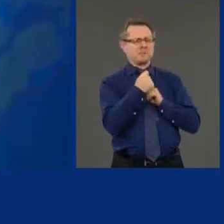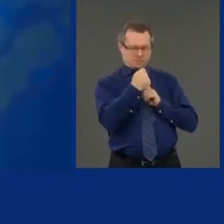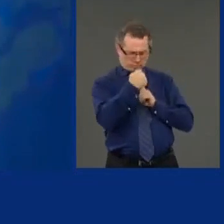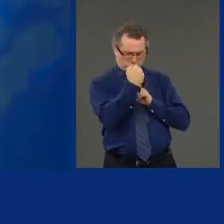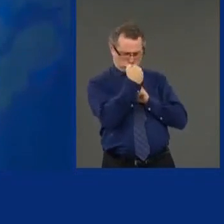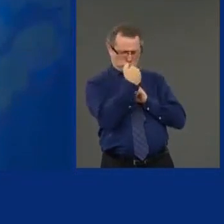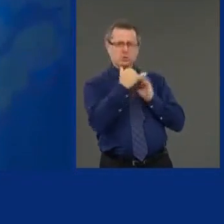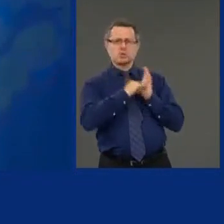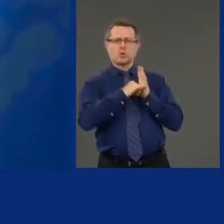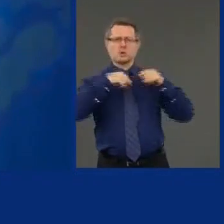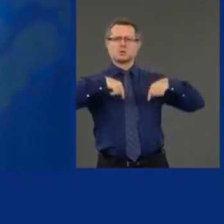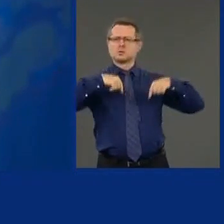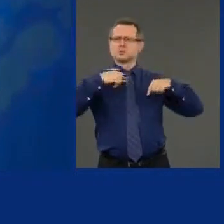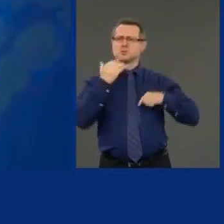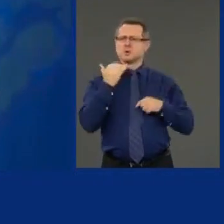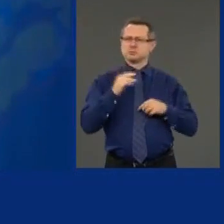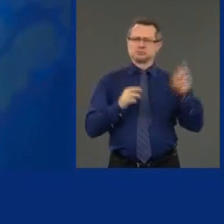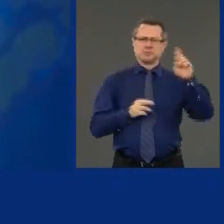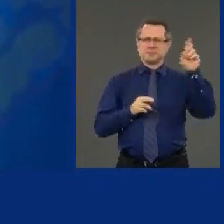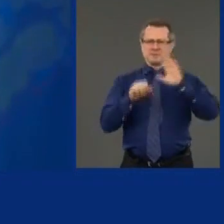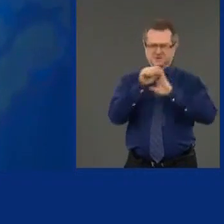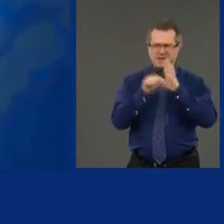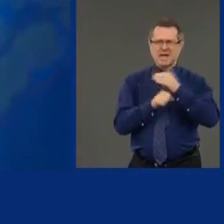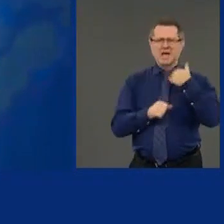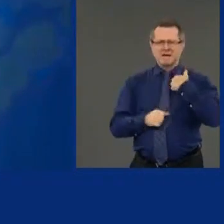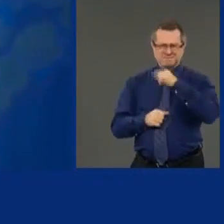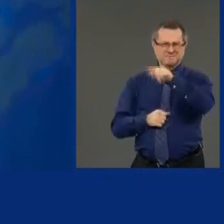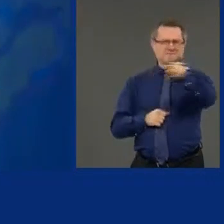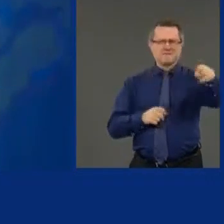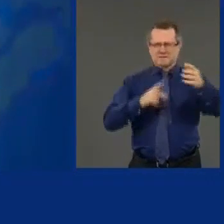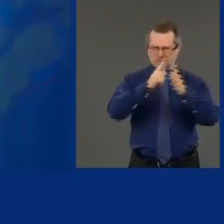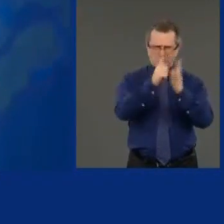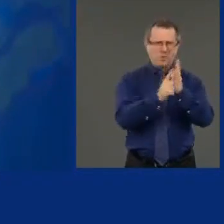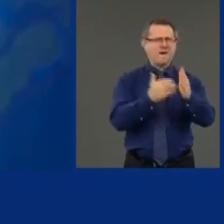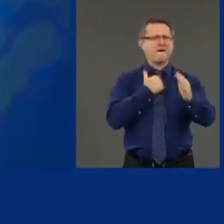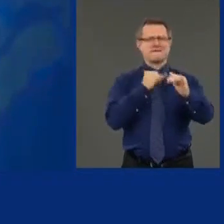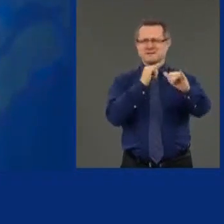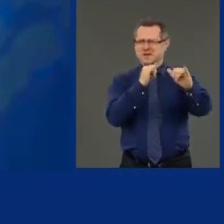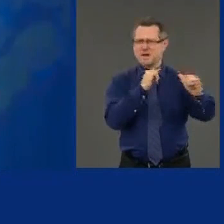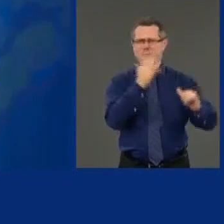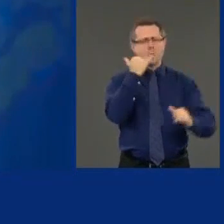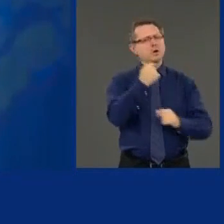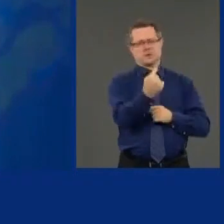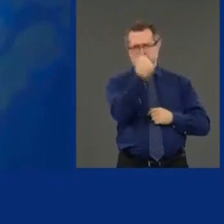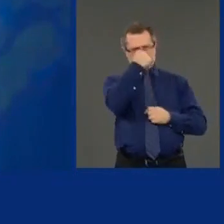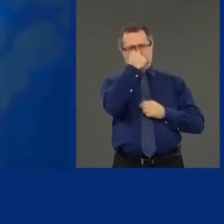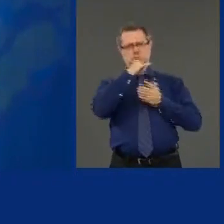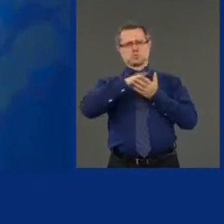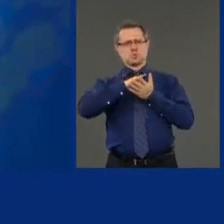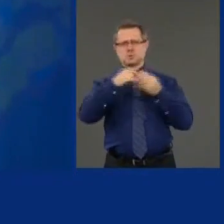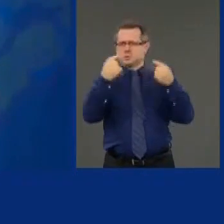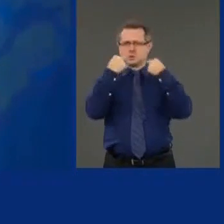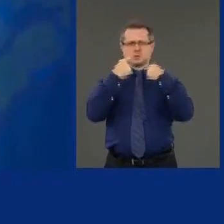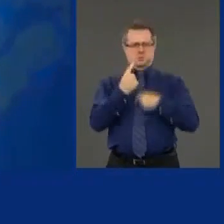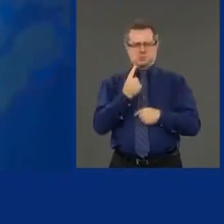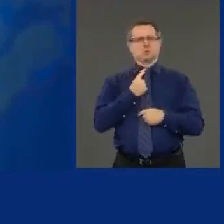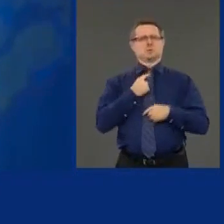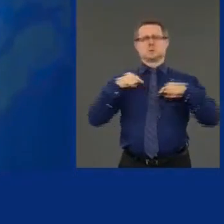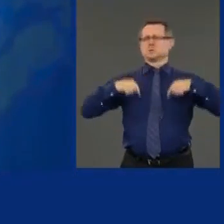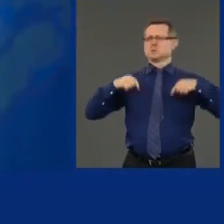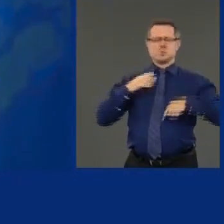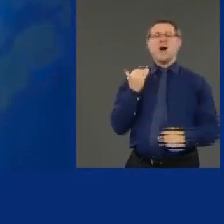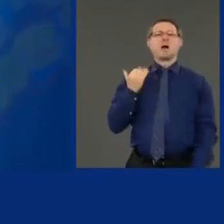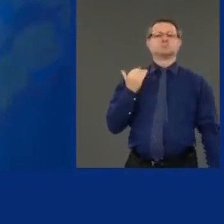Republican states that have the green light program. Why would you just eliminate Trusted Traveler Program for New York when